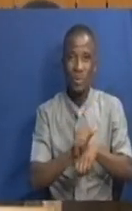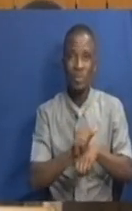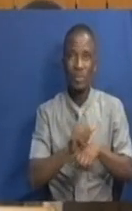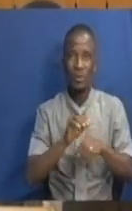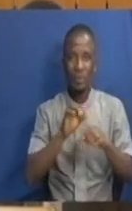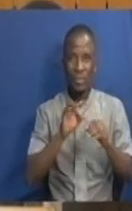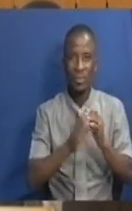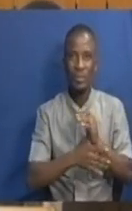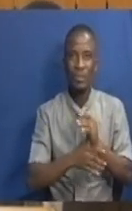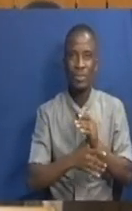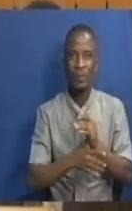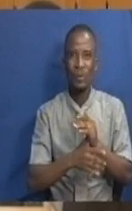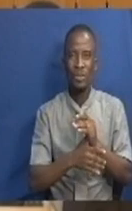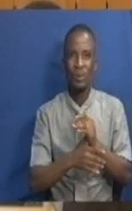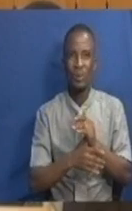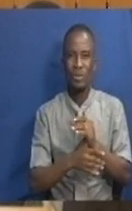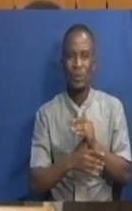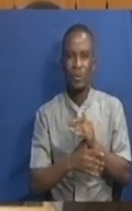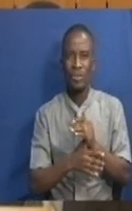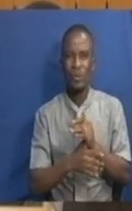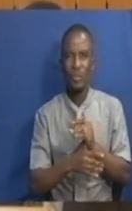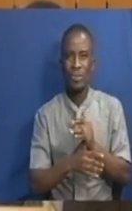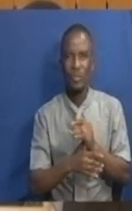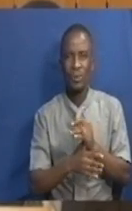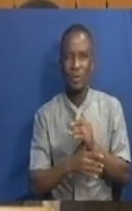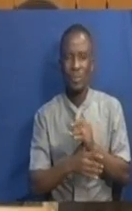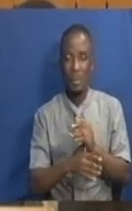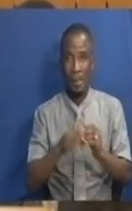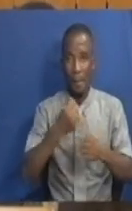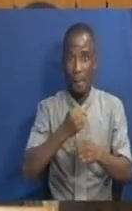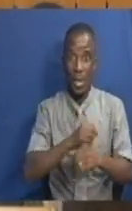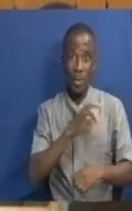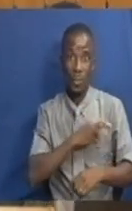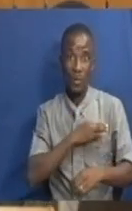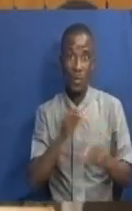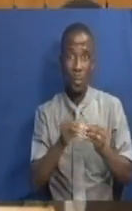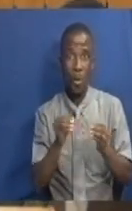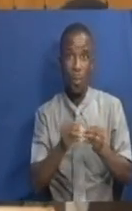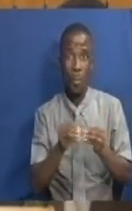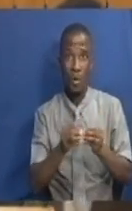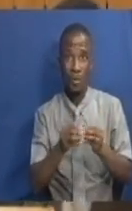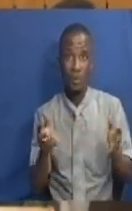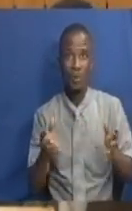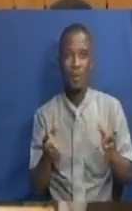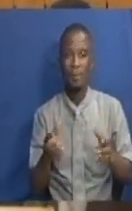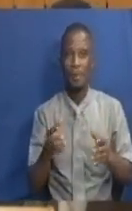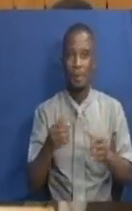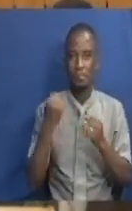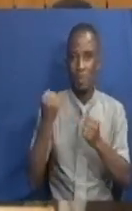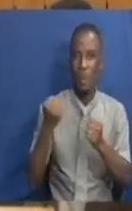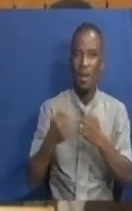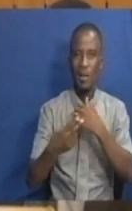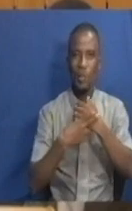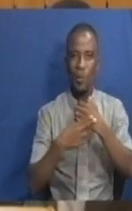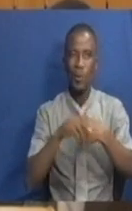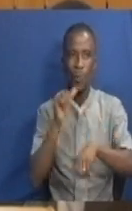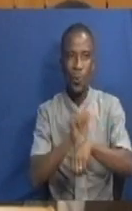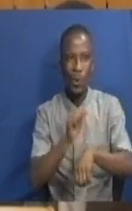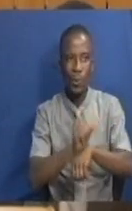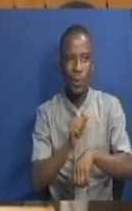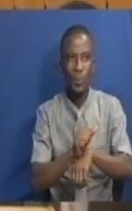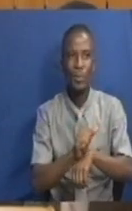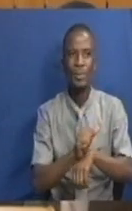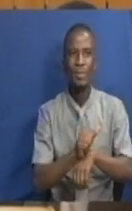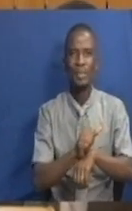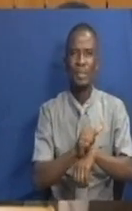killing three birds with one stone. We are getting power to them, are getting jobs to contractors, we are